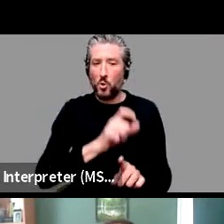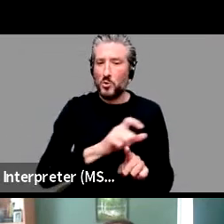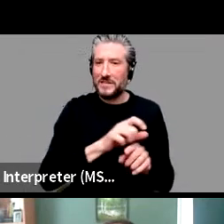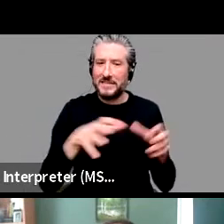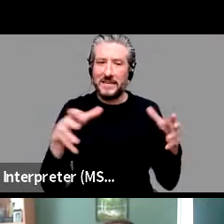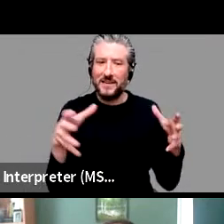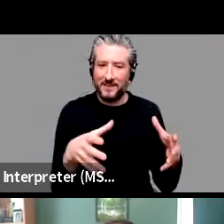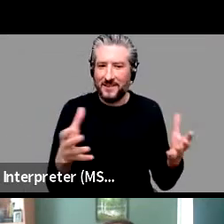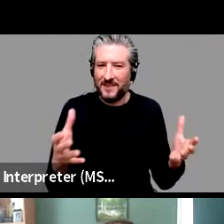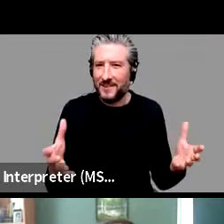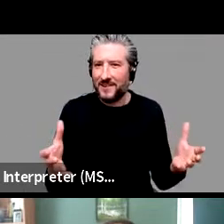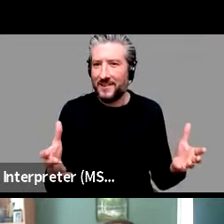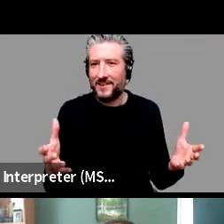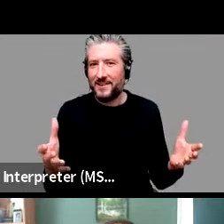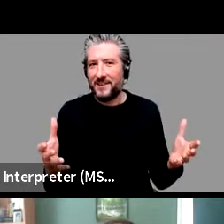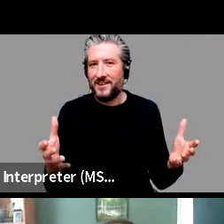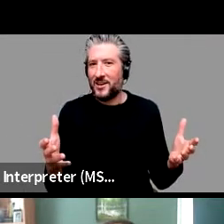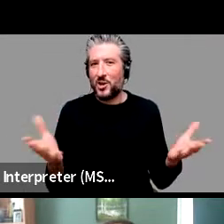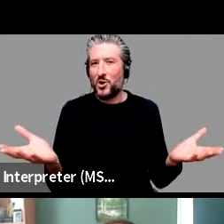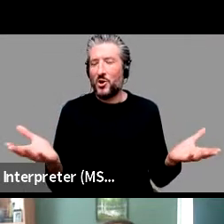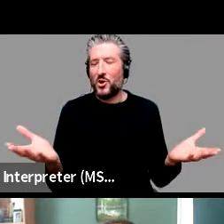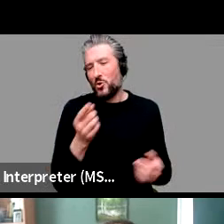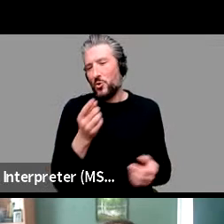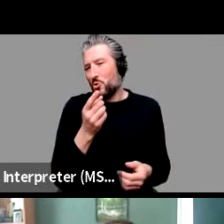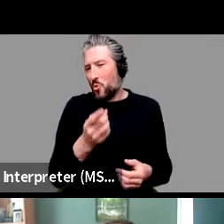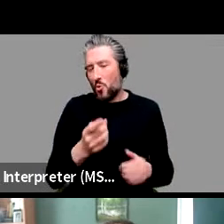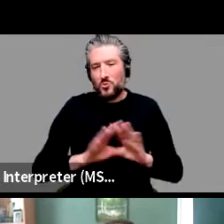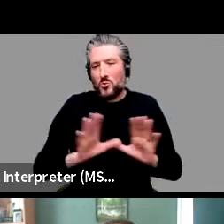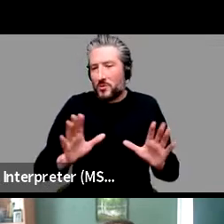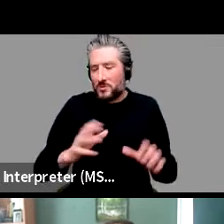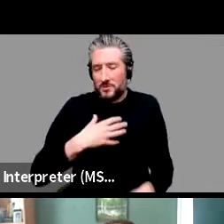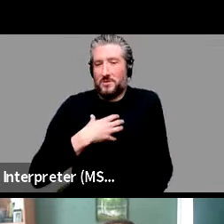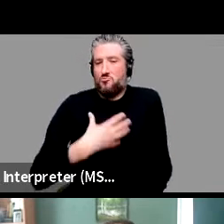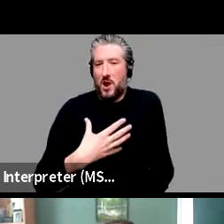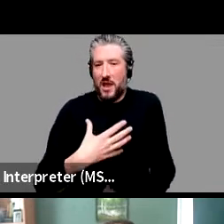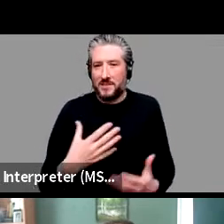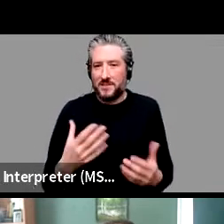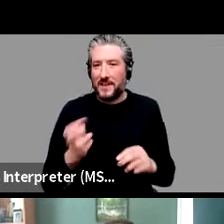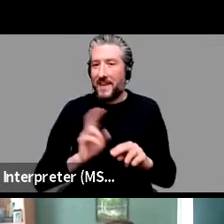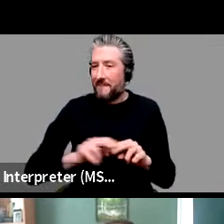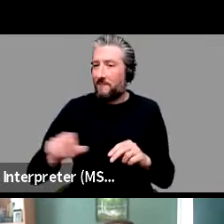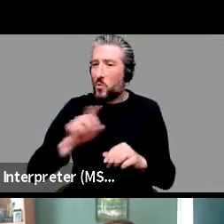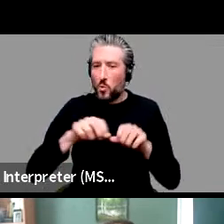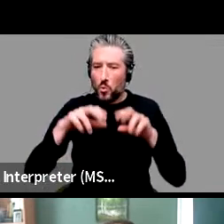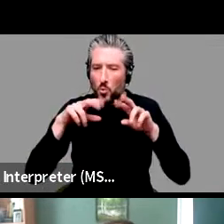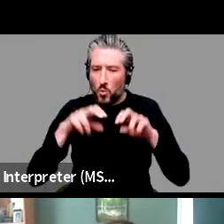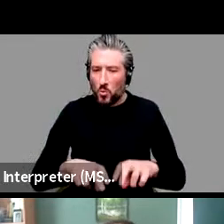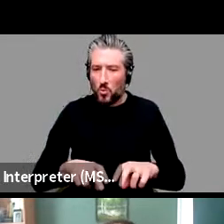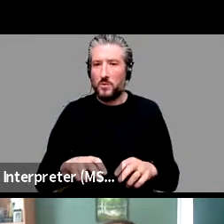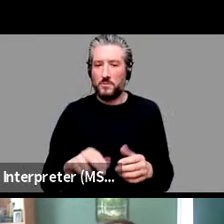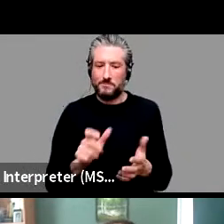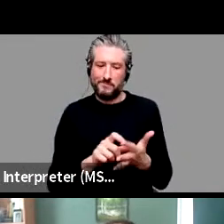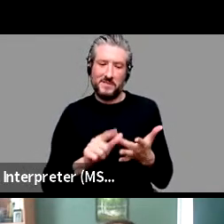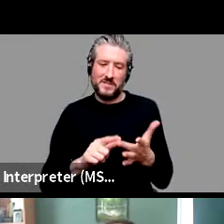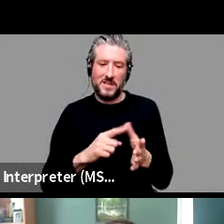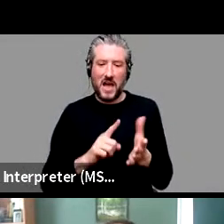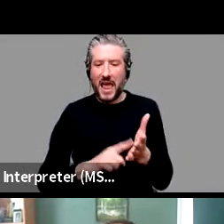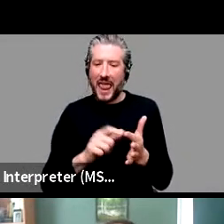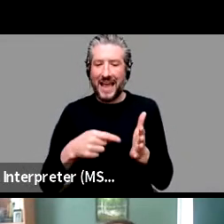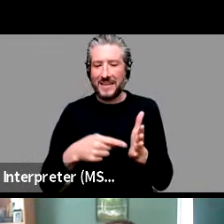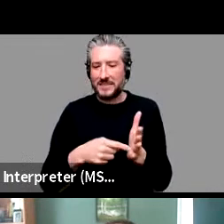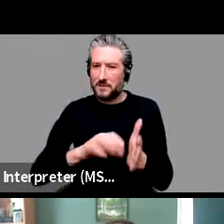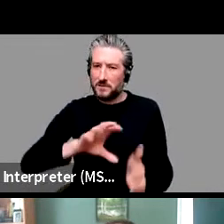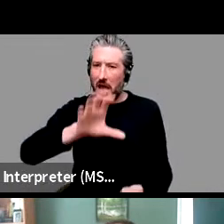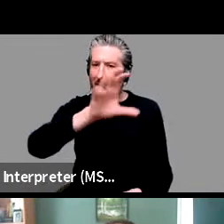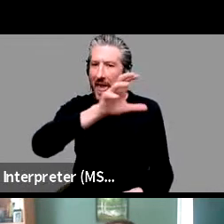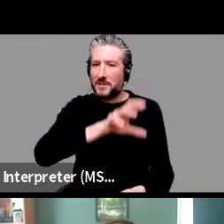to you and to, to people who study, you know, dialects and language, you know, that's why, that's why,